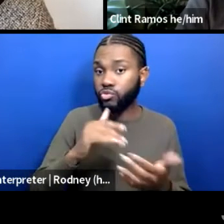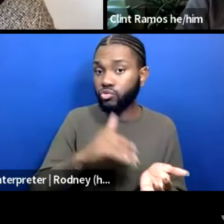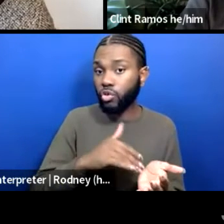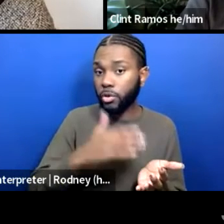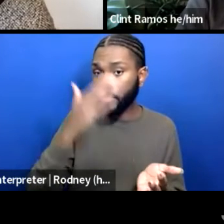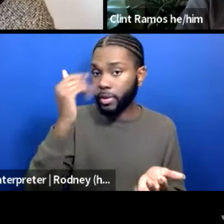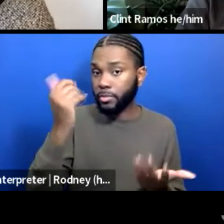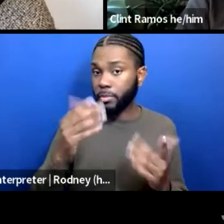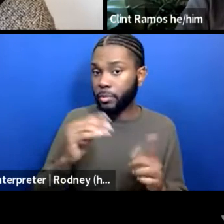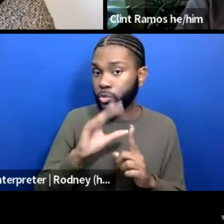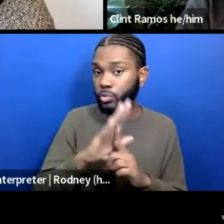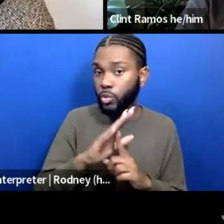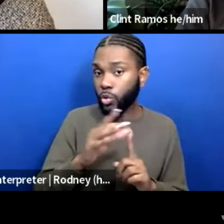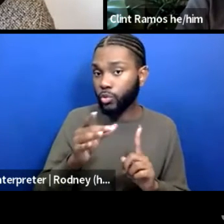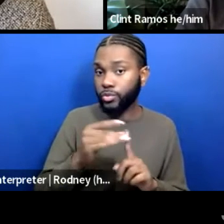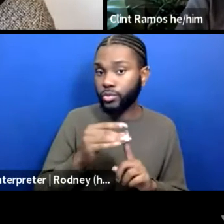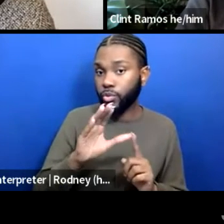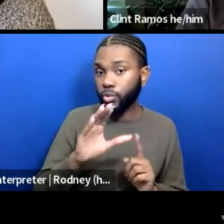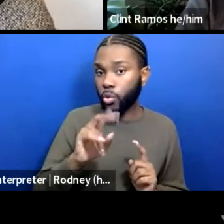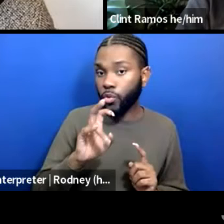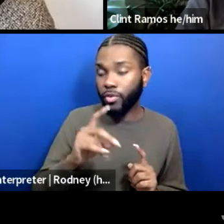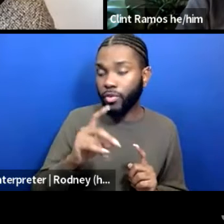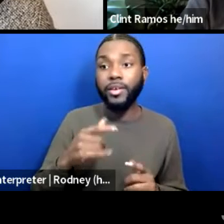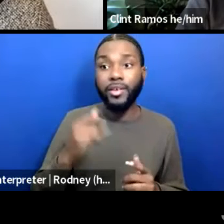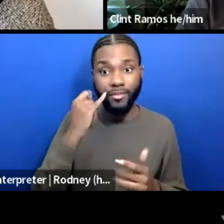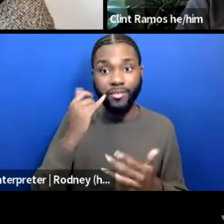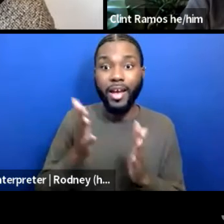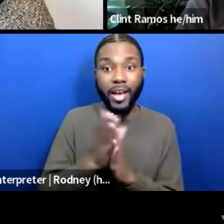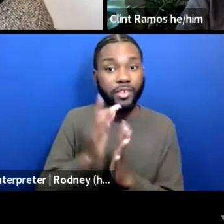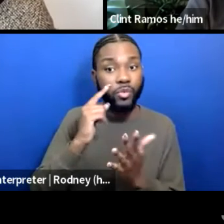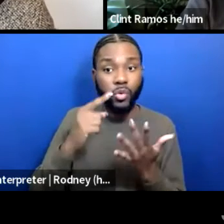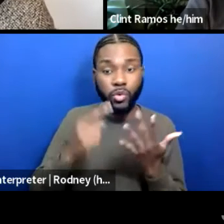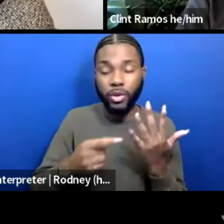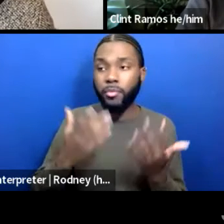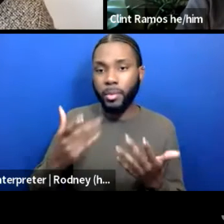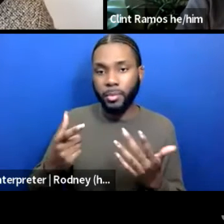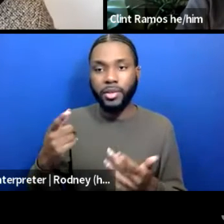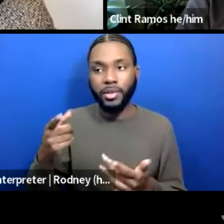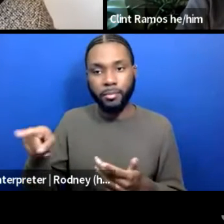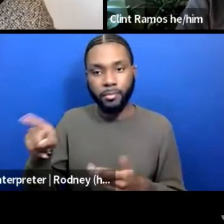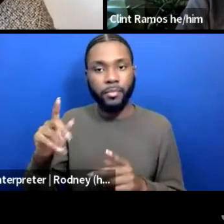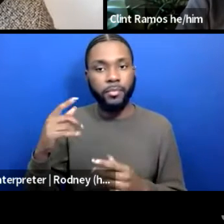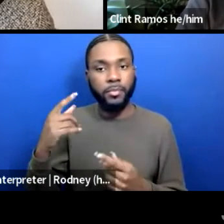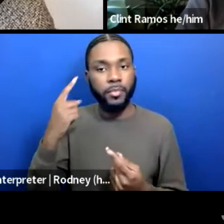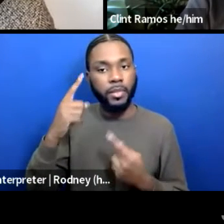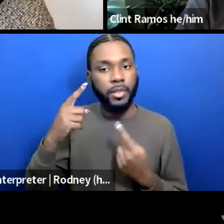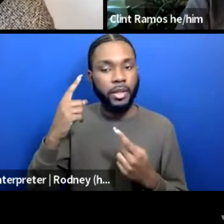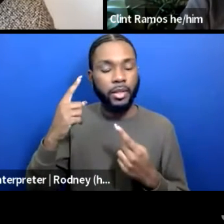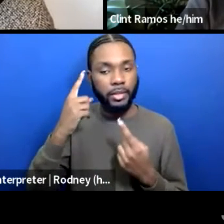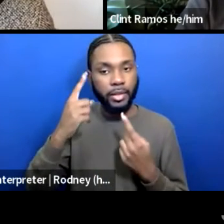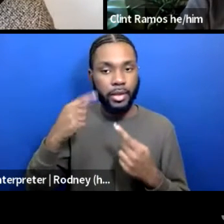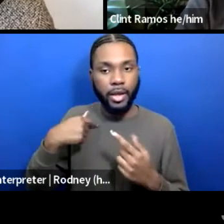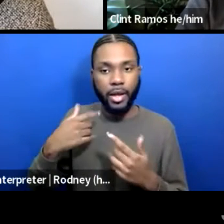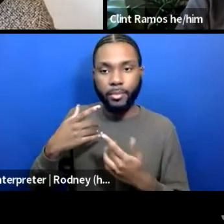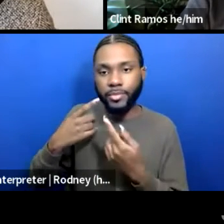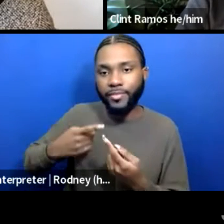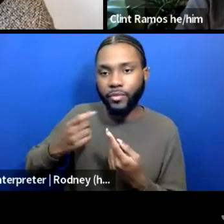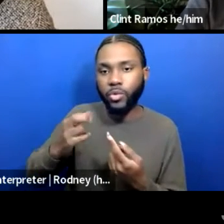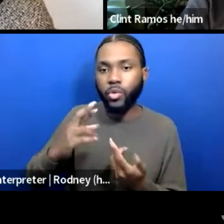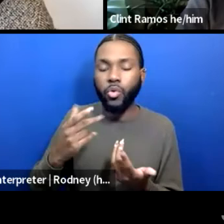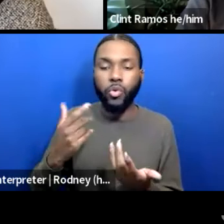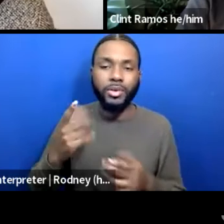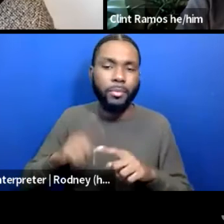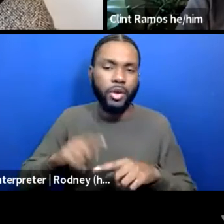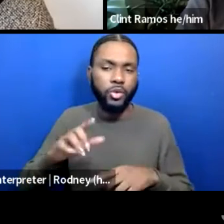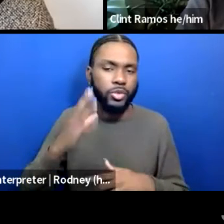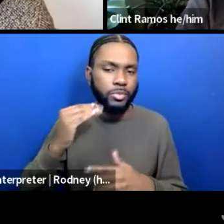I'm going to be seen as difficult. It increases exponentially depending on the intersections of your reality and discrimination, and you